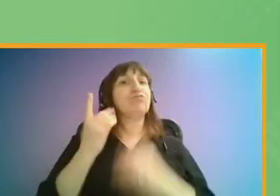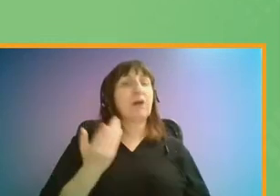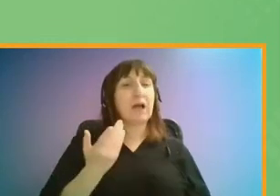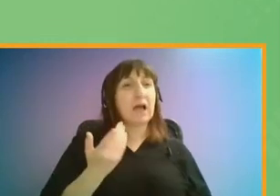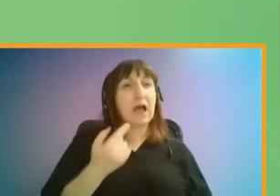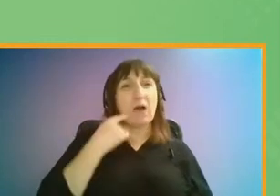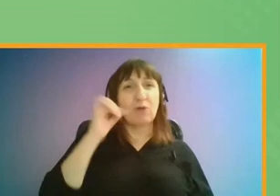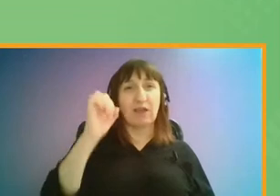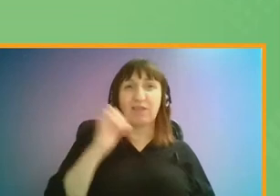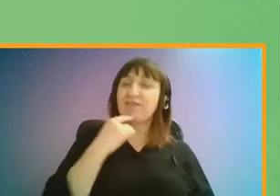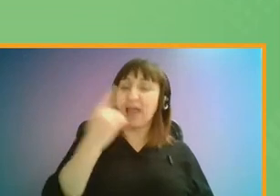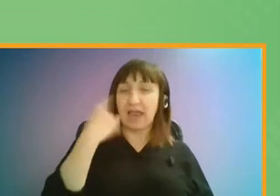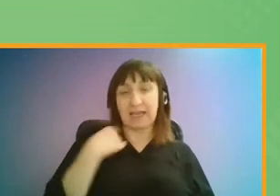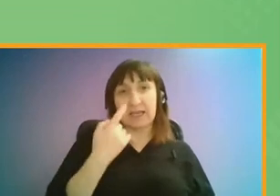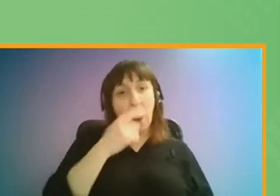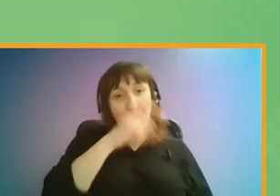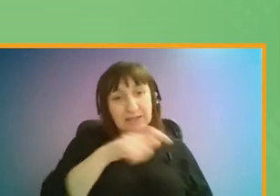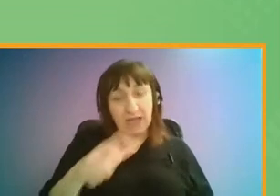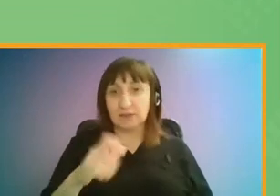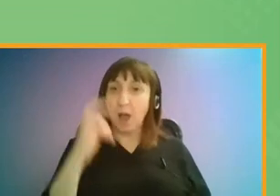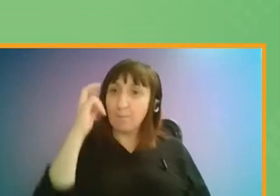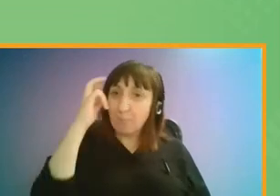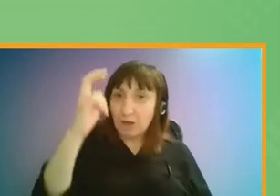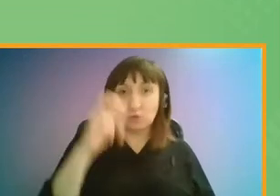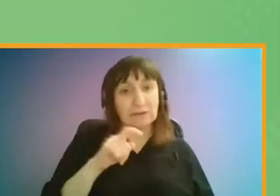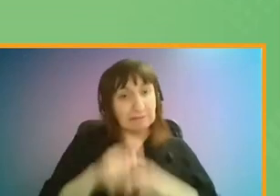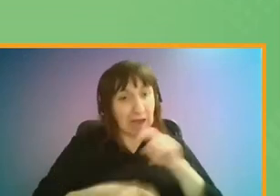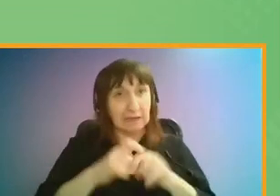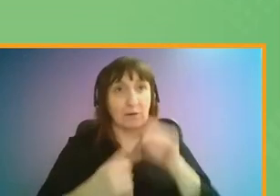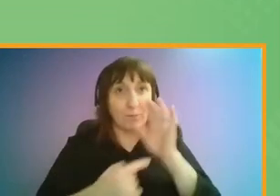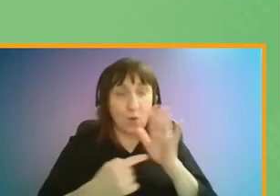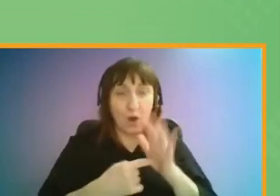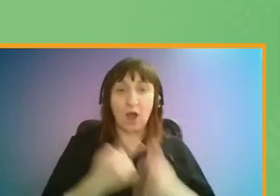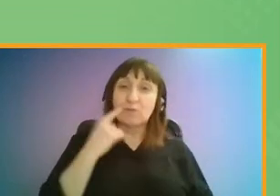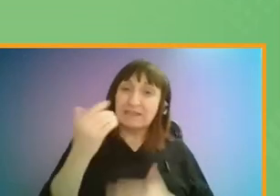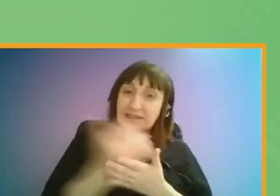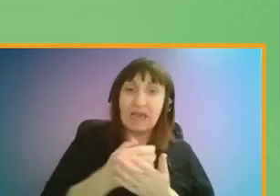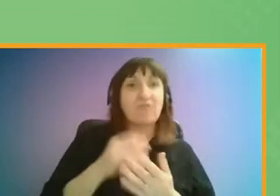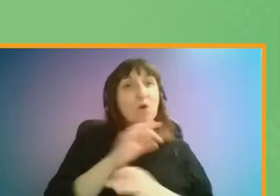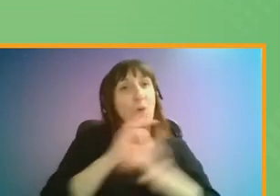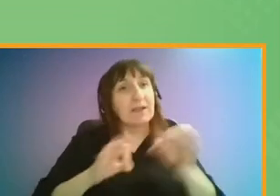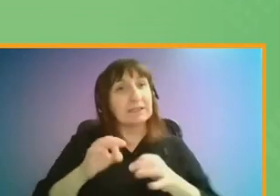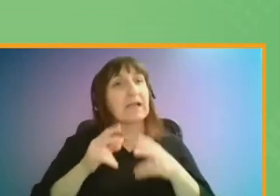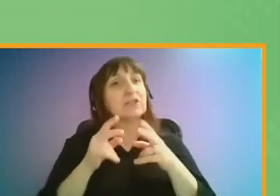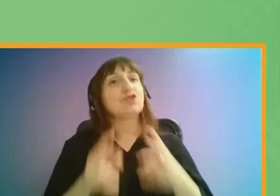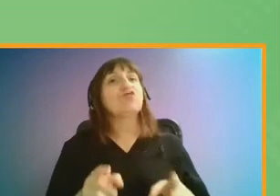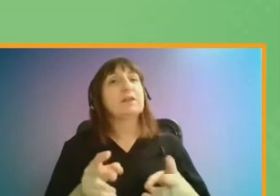cyclists and bus users should be equally considered, and given the space they need to travel safely when designing streets.